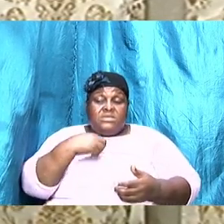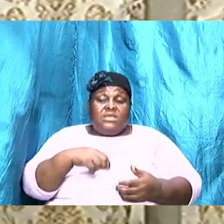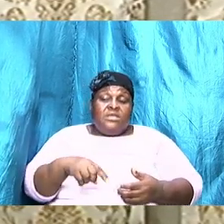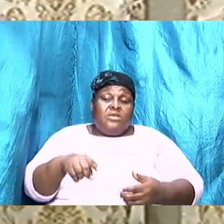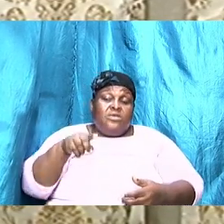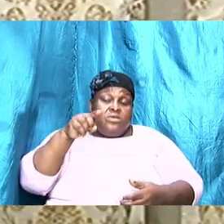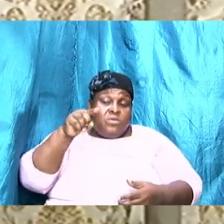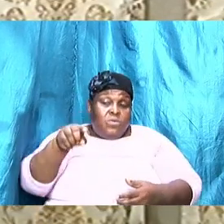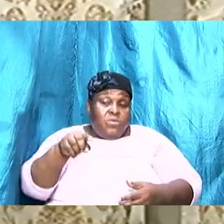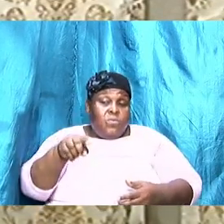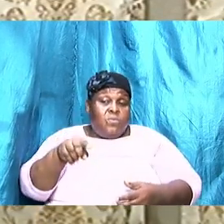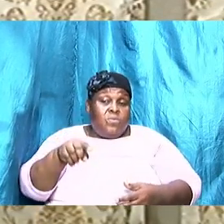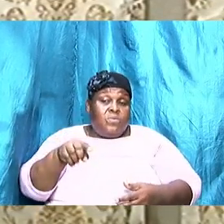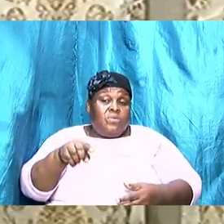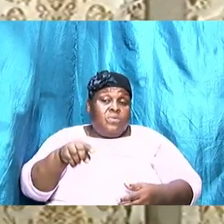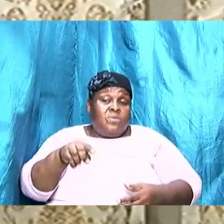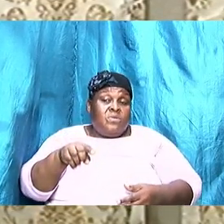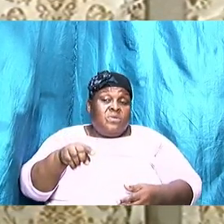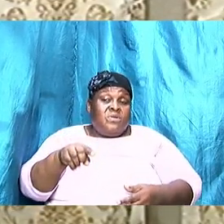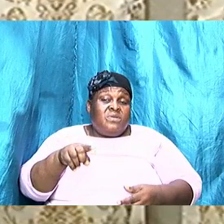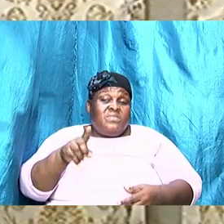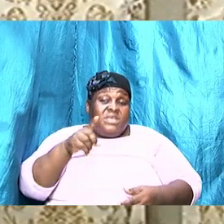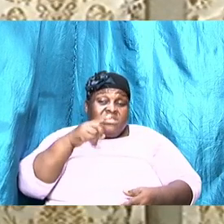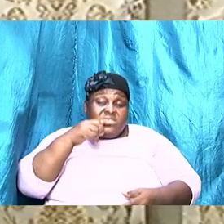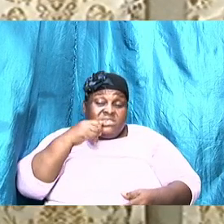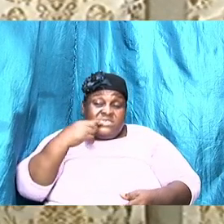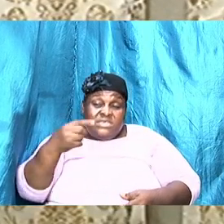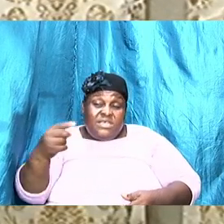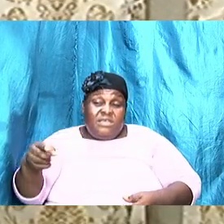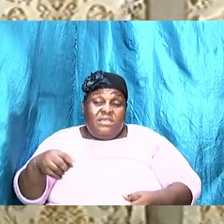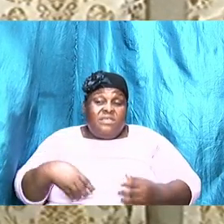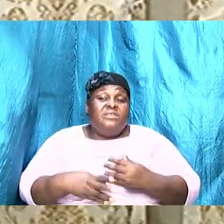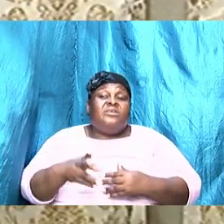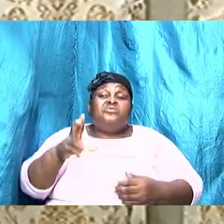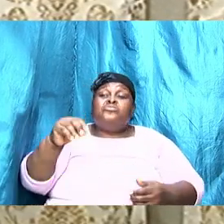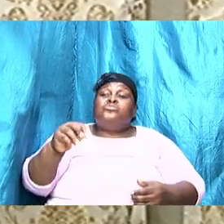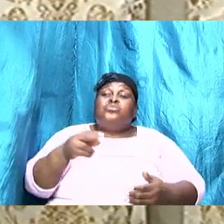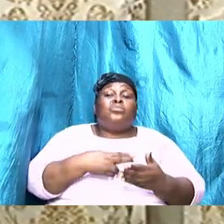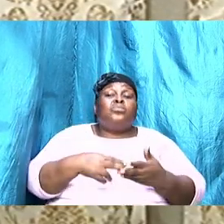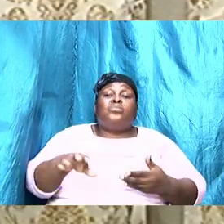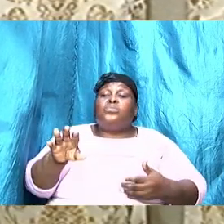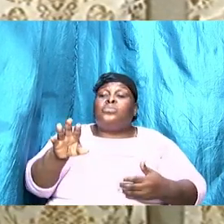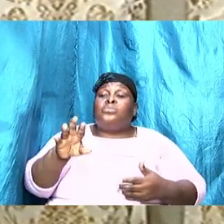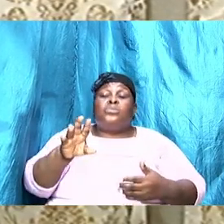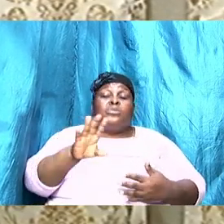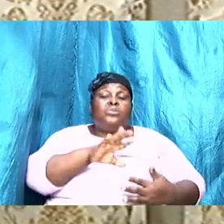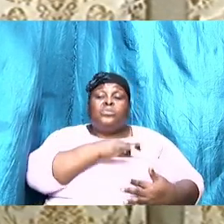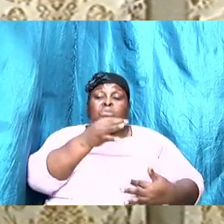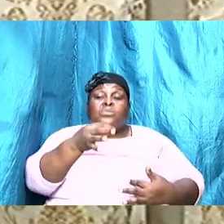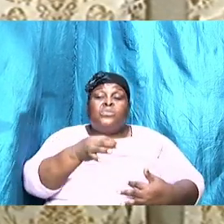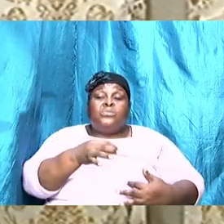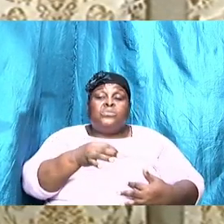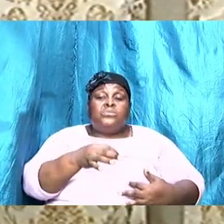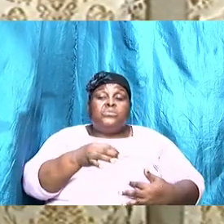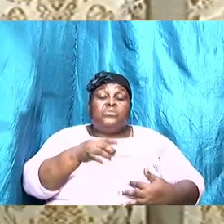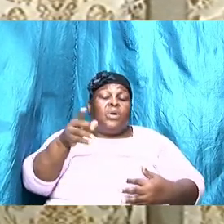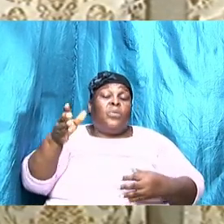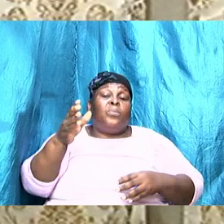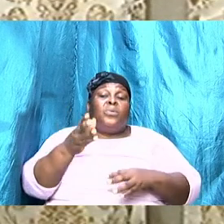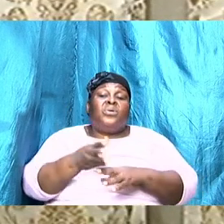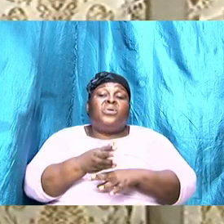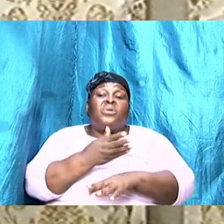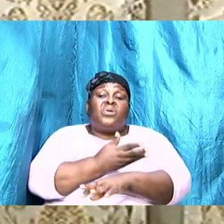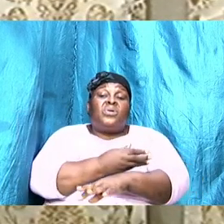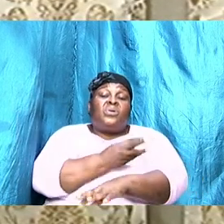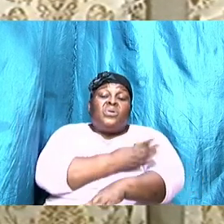you are now saying that she has done that or worse be careful you man